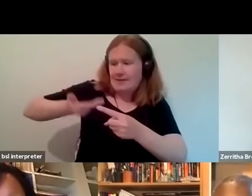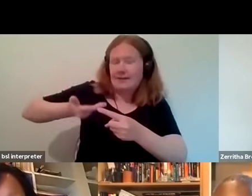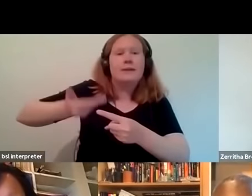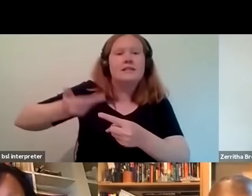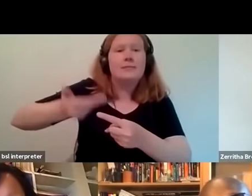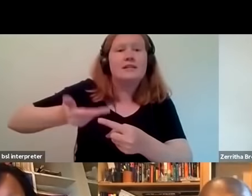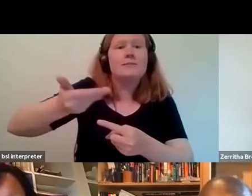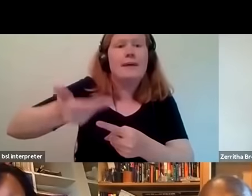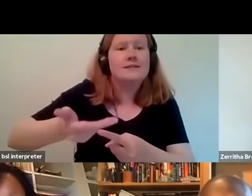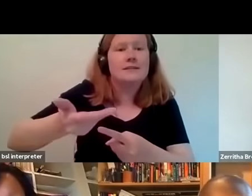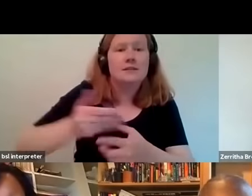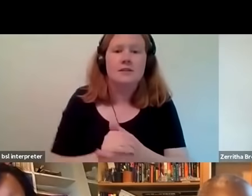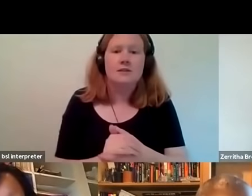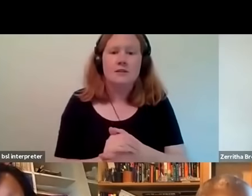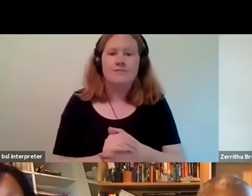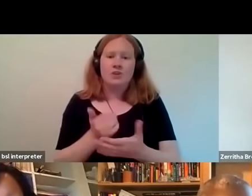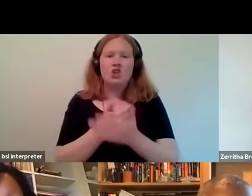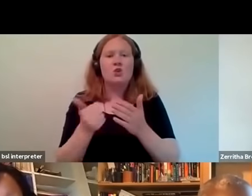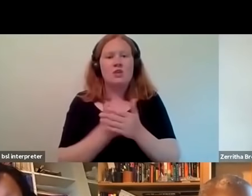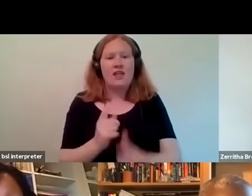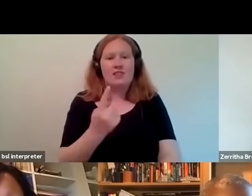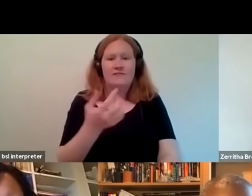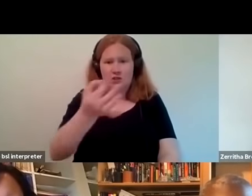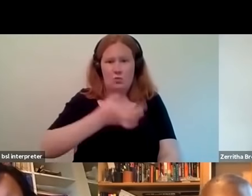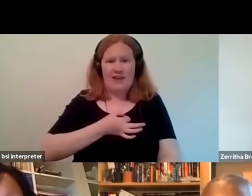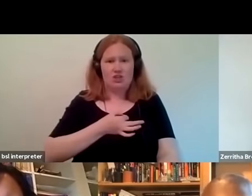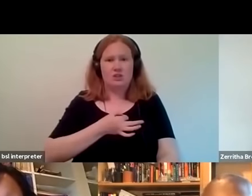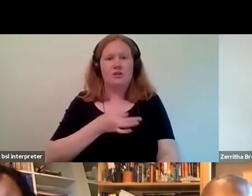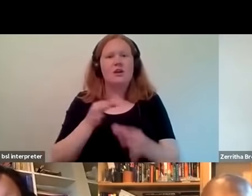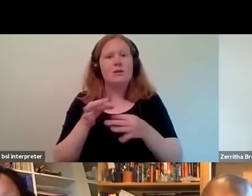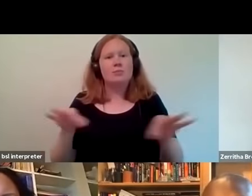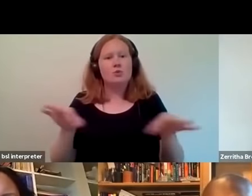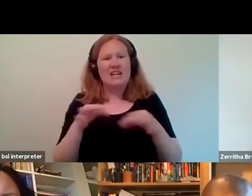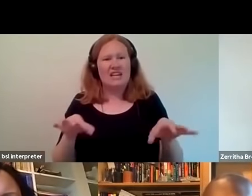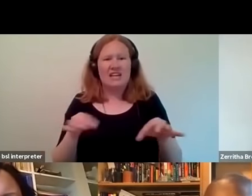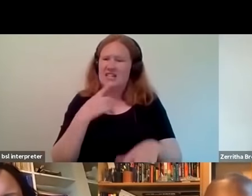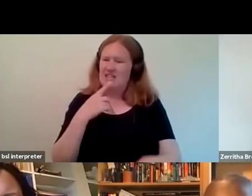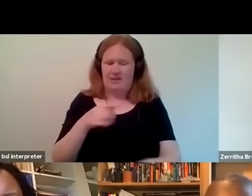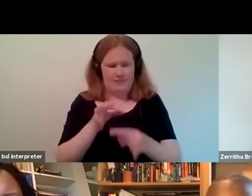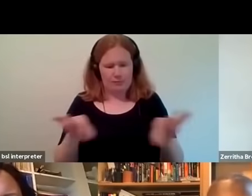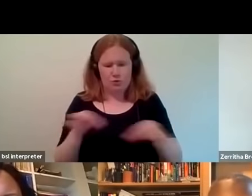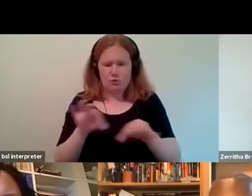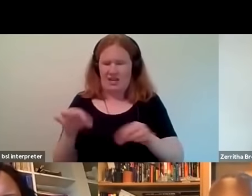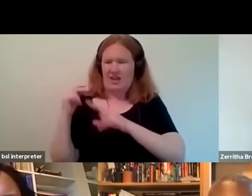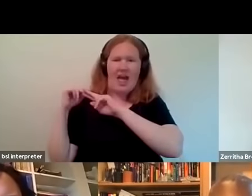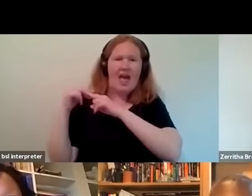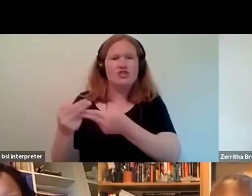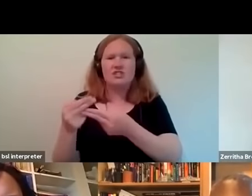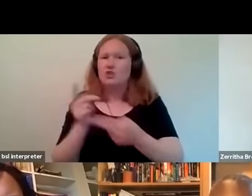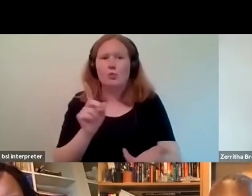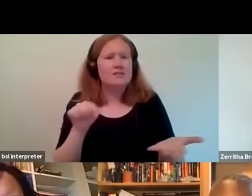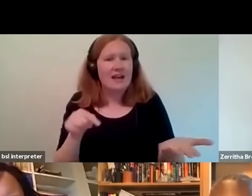often one of the the first questions is in music is what is music heritage if we're listening to it every day and so forth